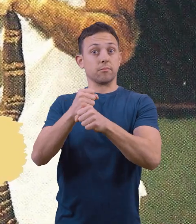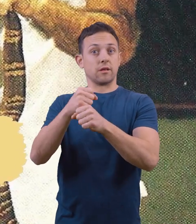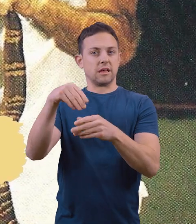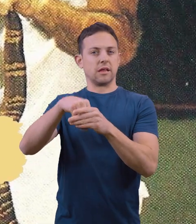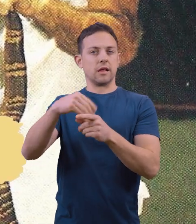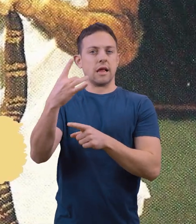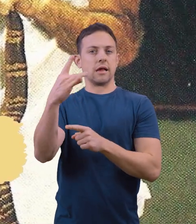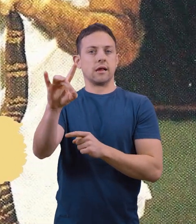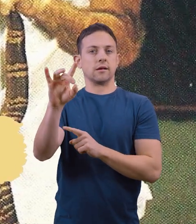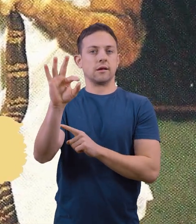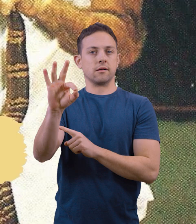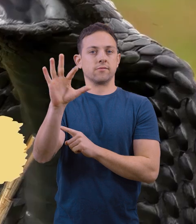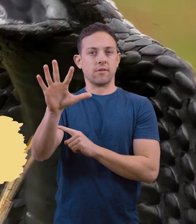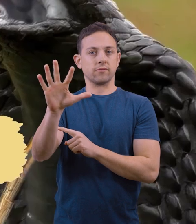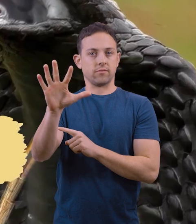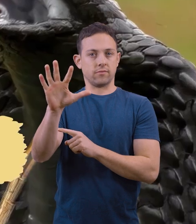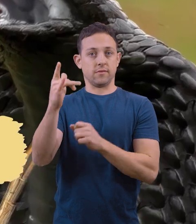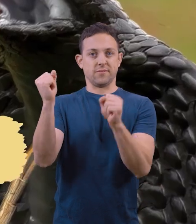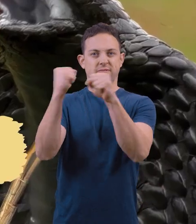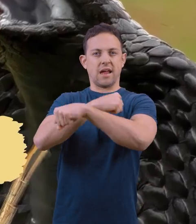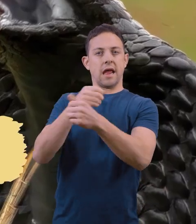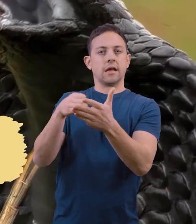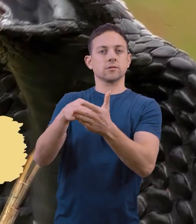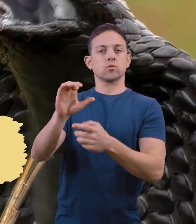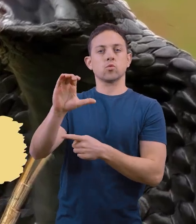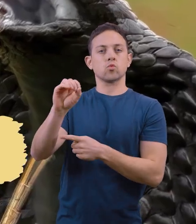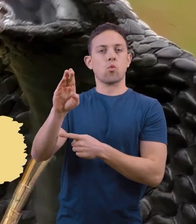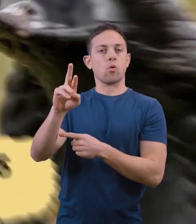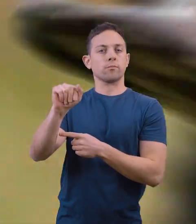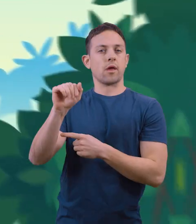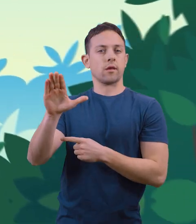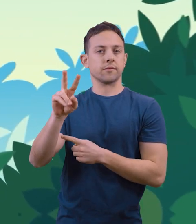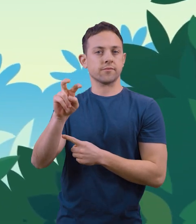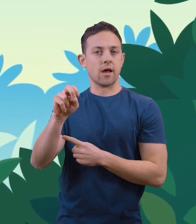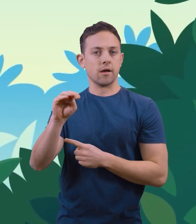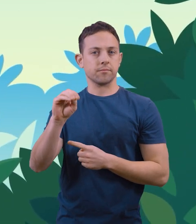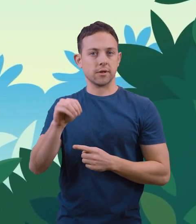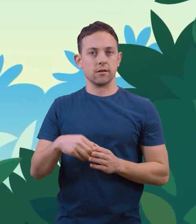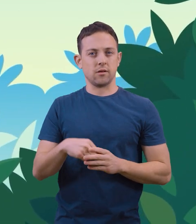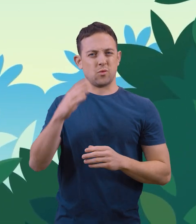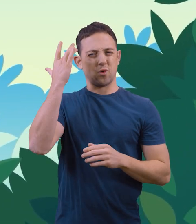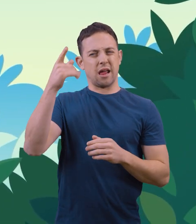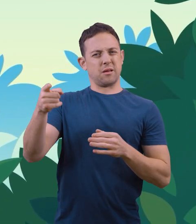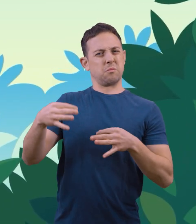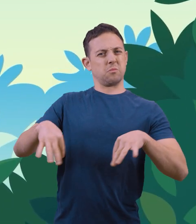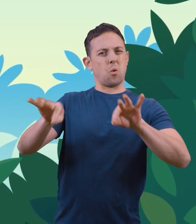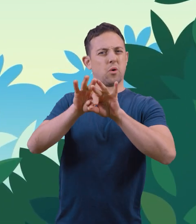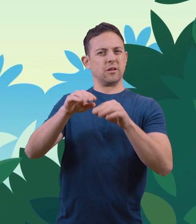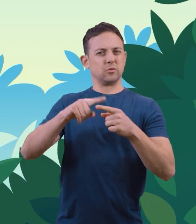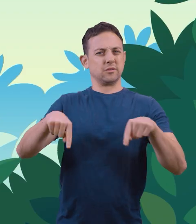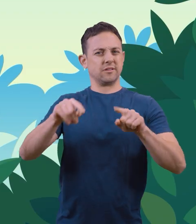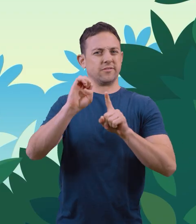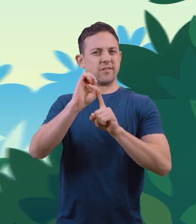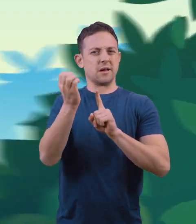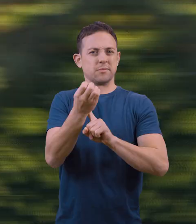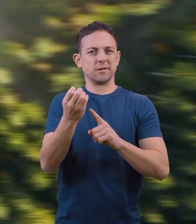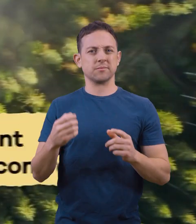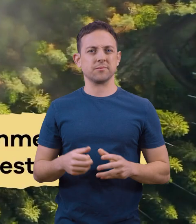made was in 1895 to fight against the cobra's venom. Why are they important to the environment?